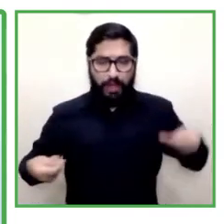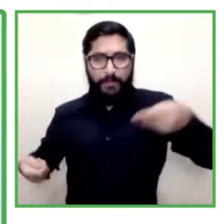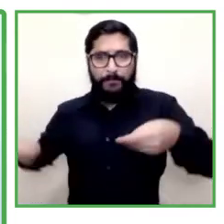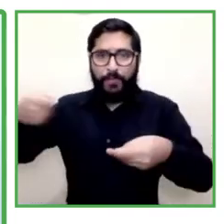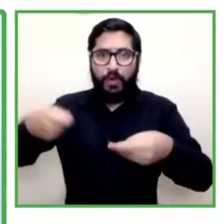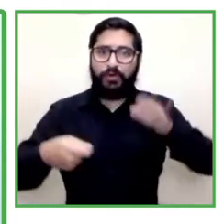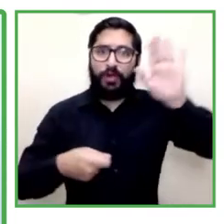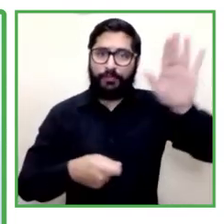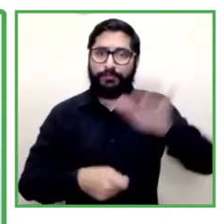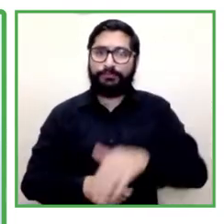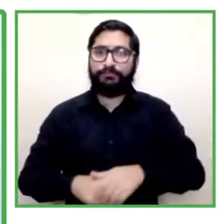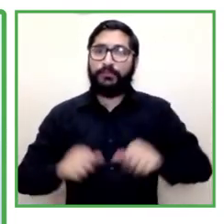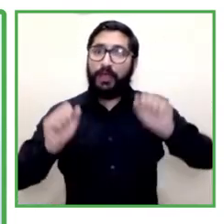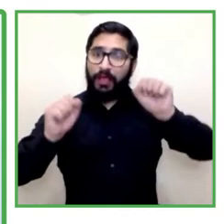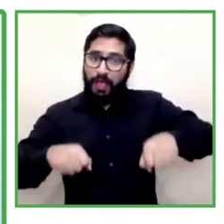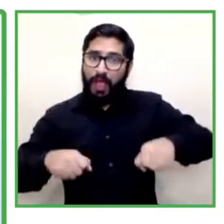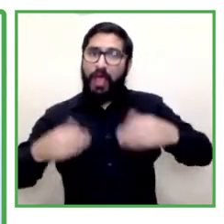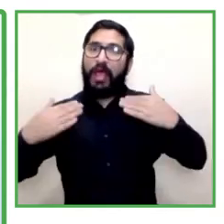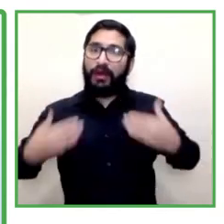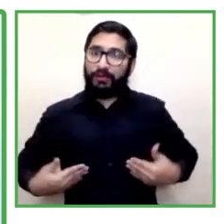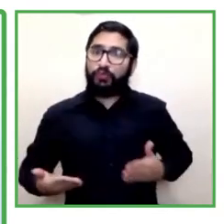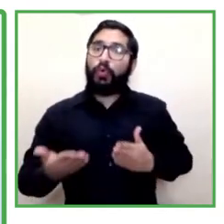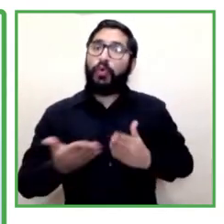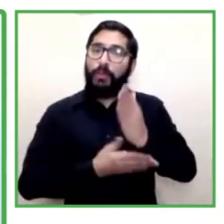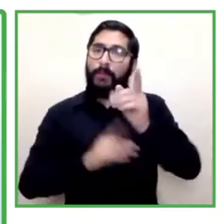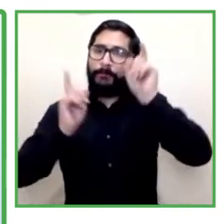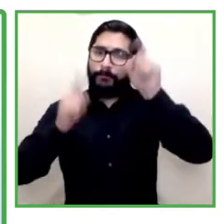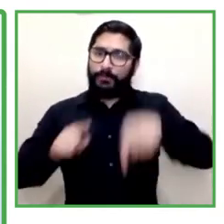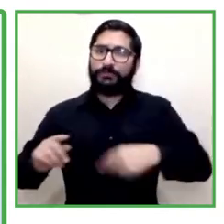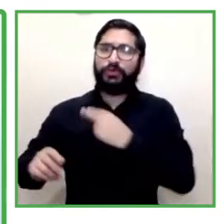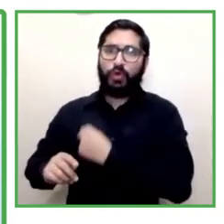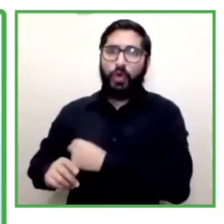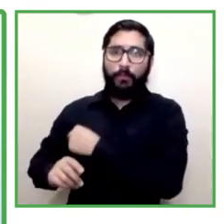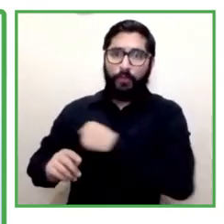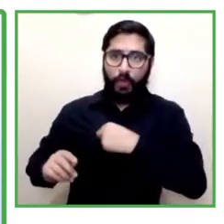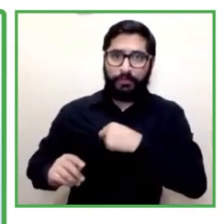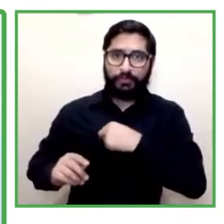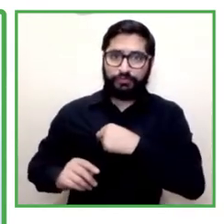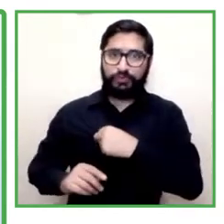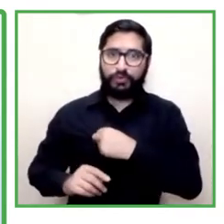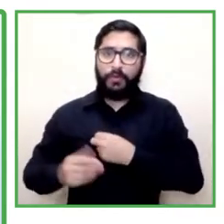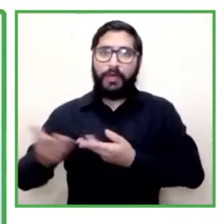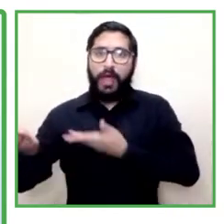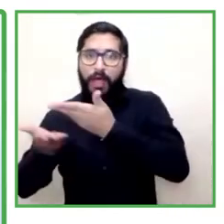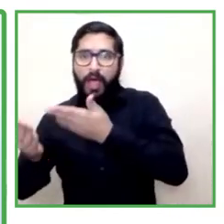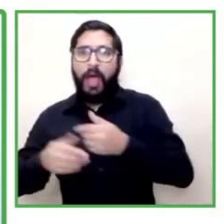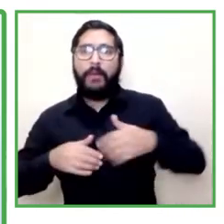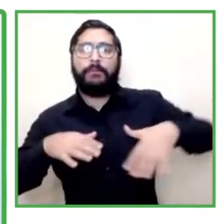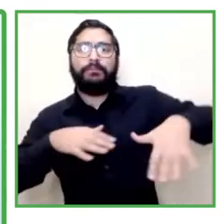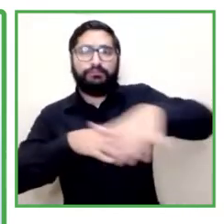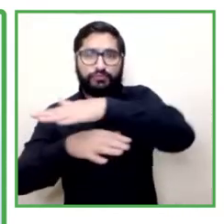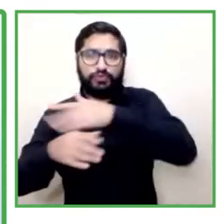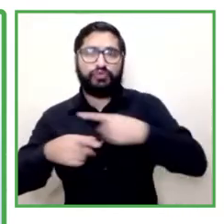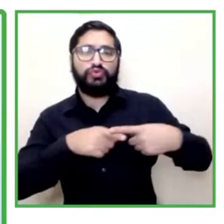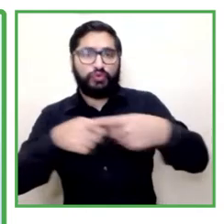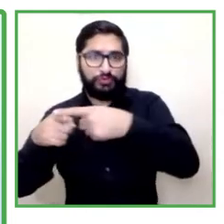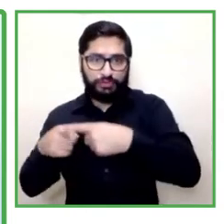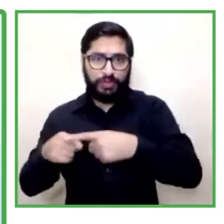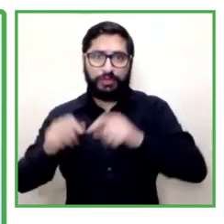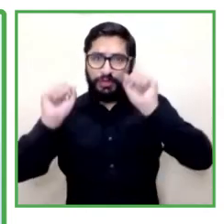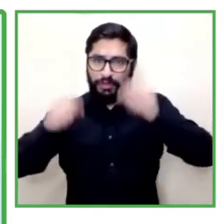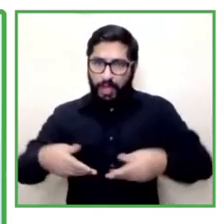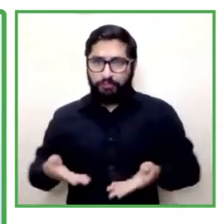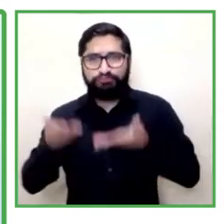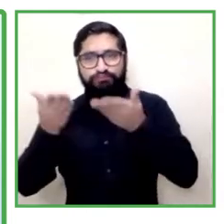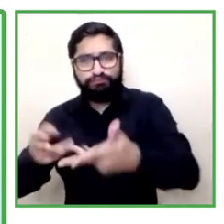and also we emphasize on the presence of social inclusion because it provides useful tools for their